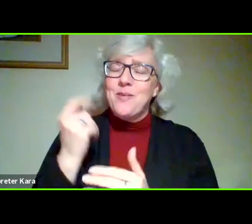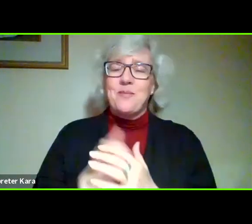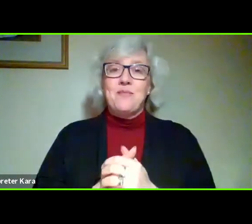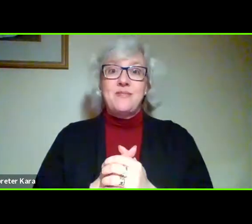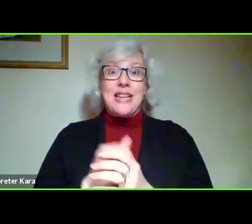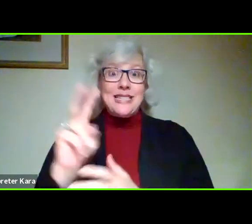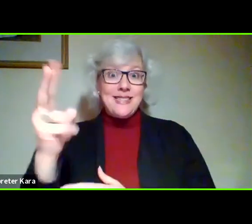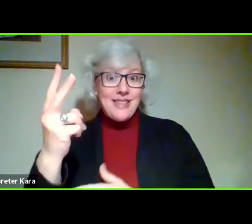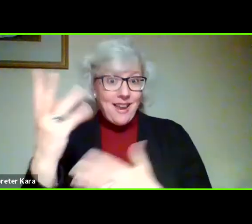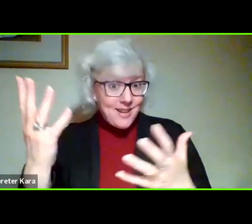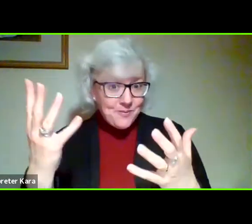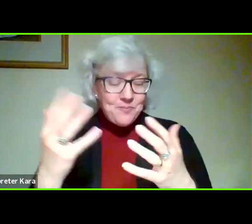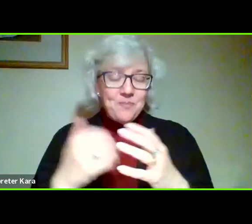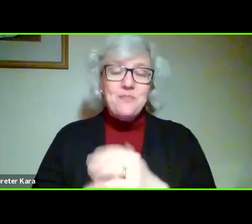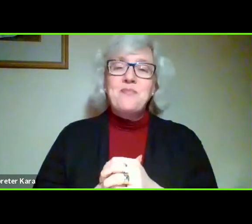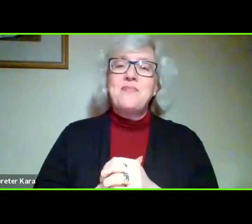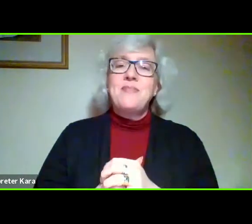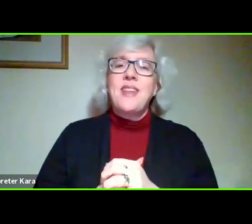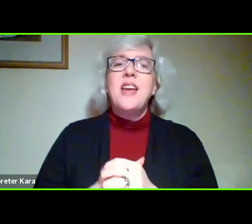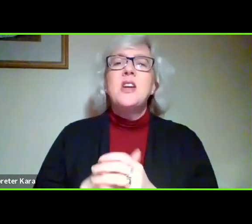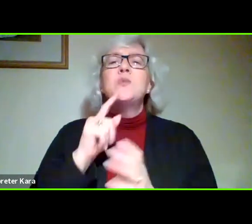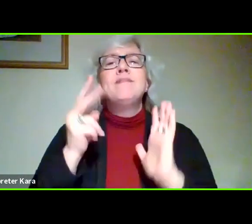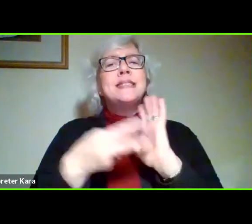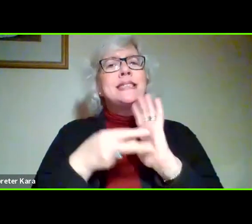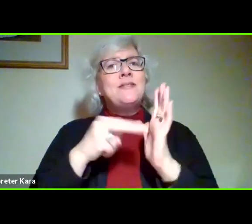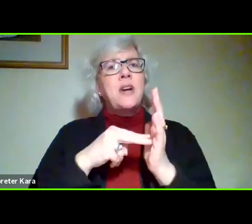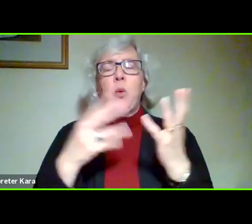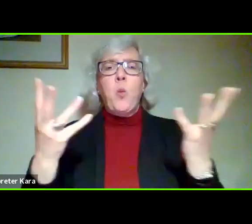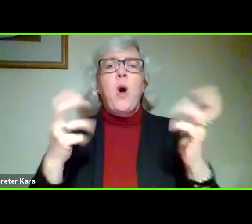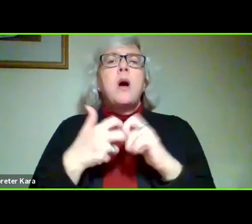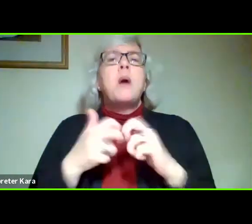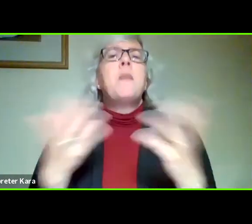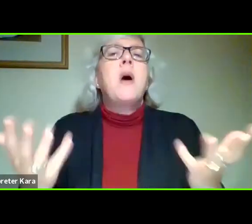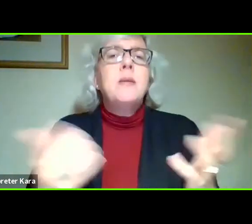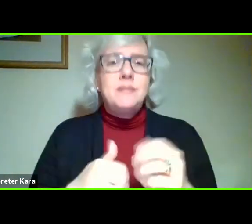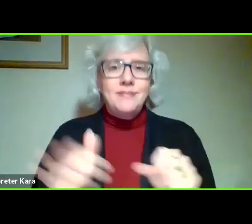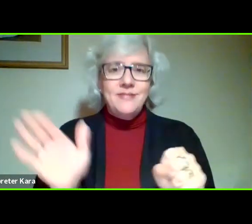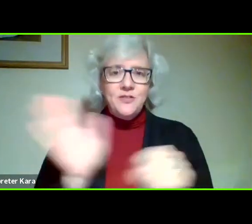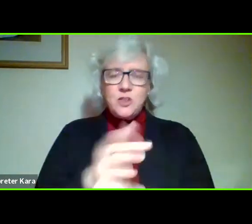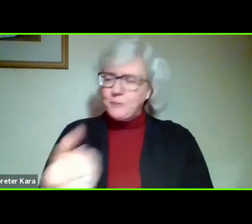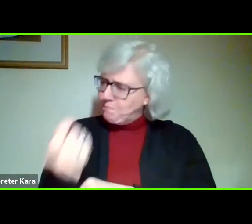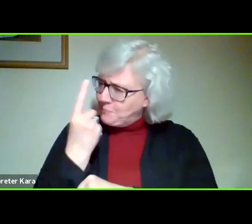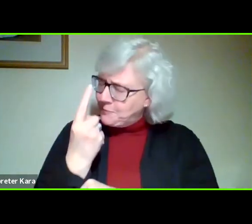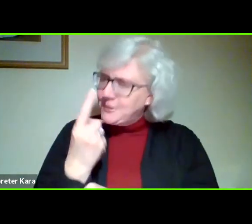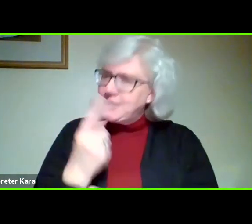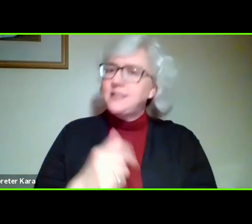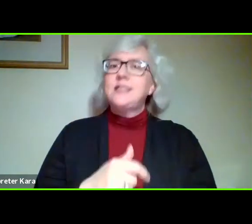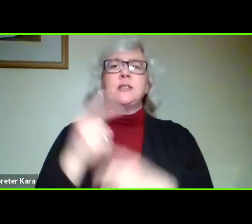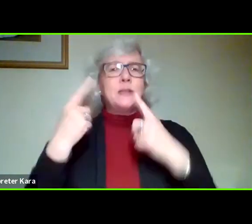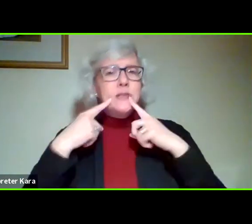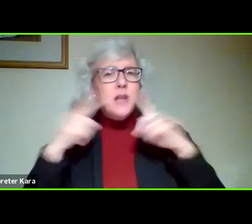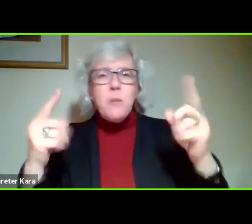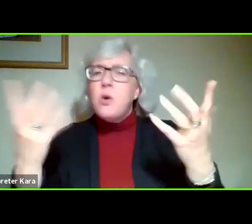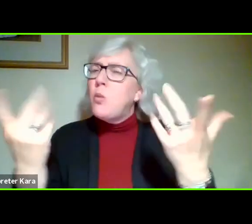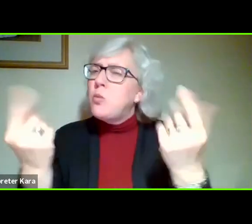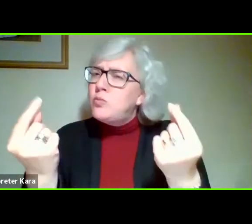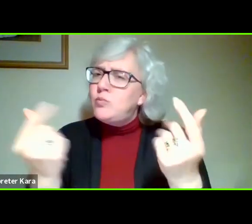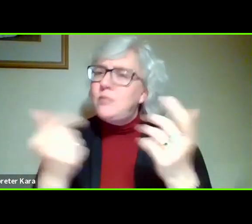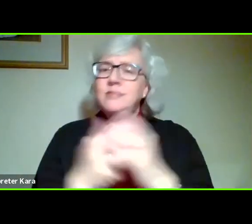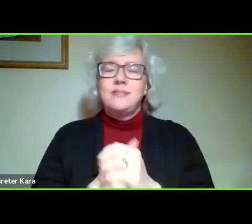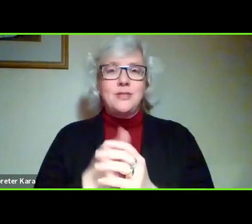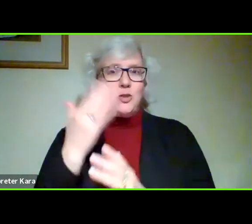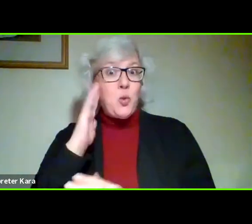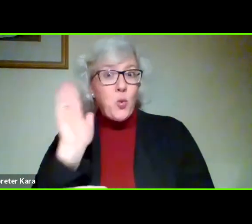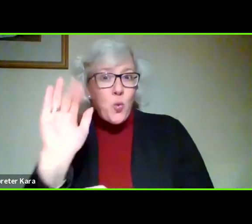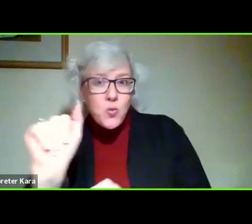element of the design process is really to define the problem, to fully understand what you're trying to accomplish. And I know that in your